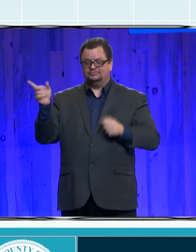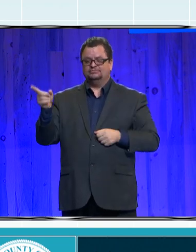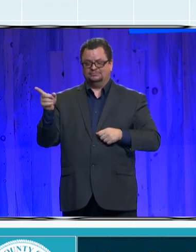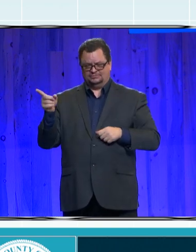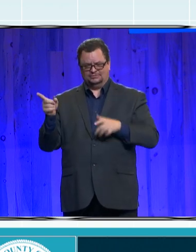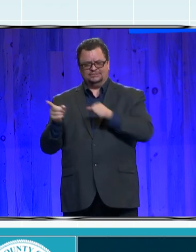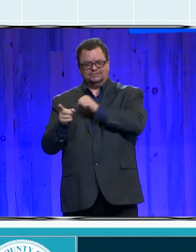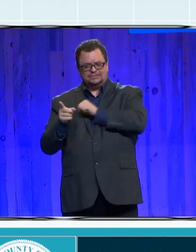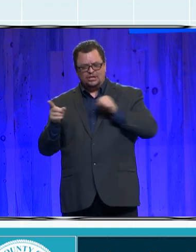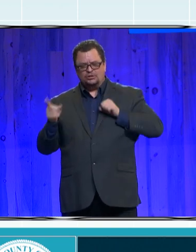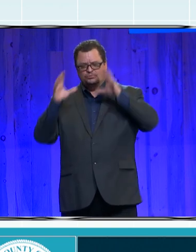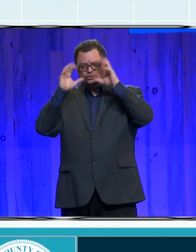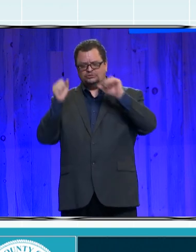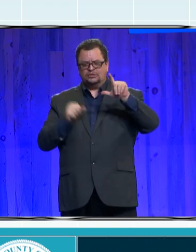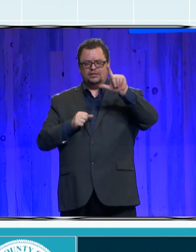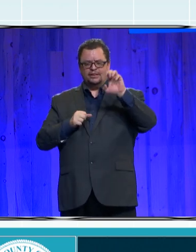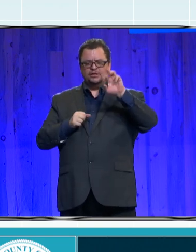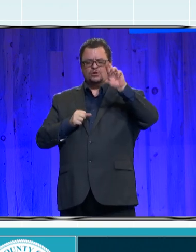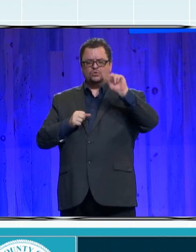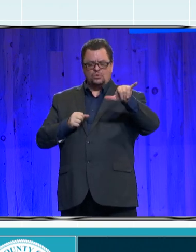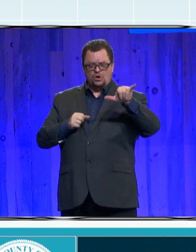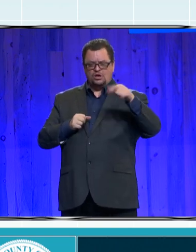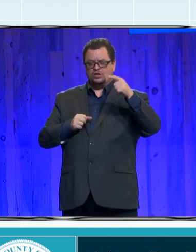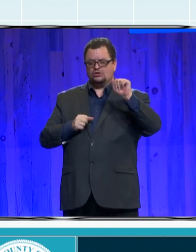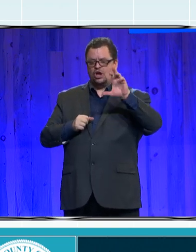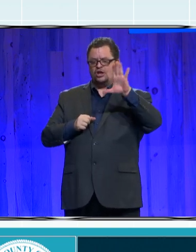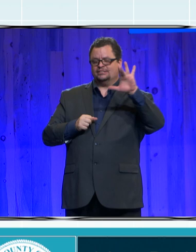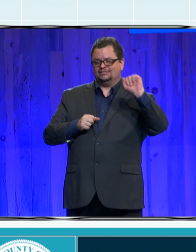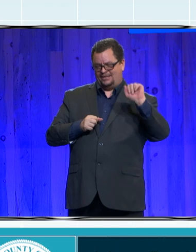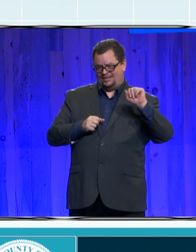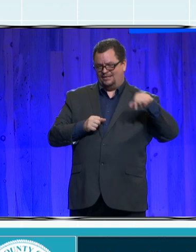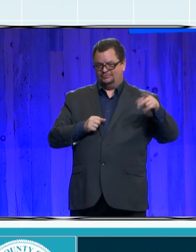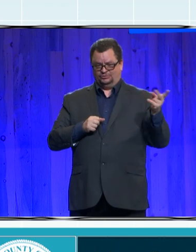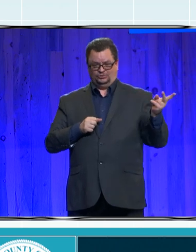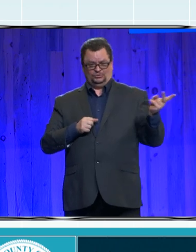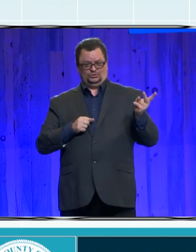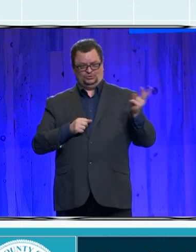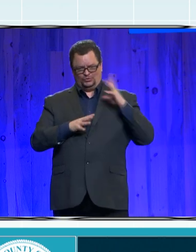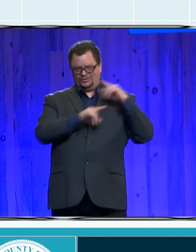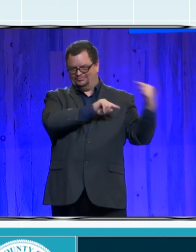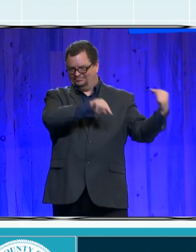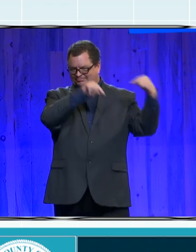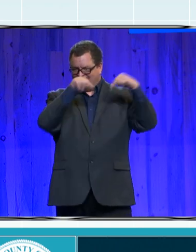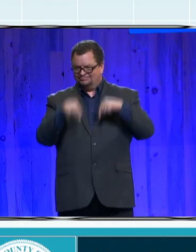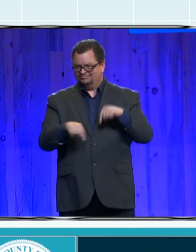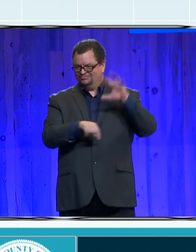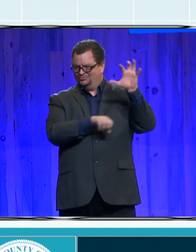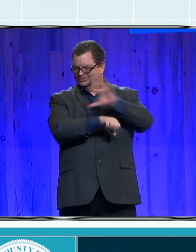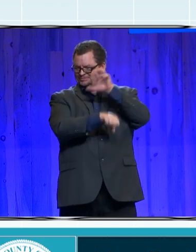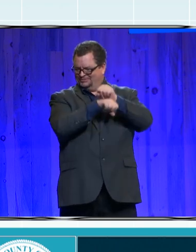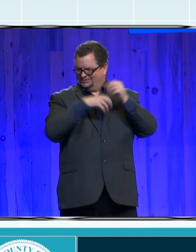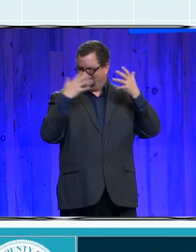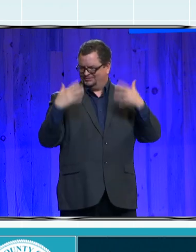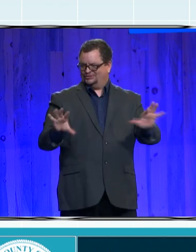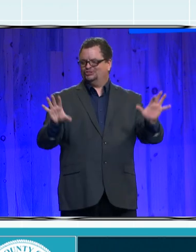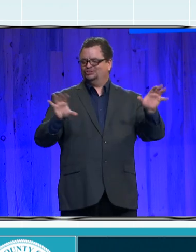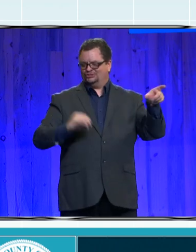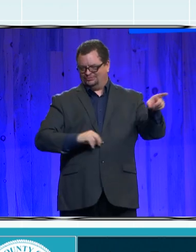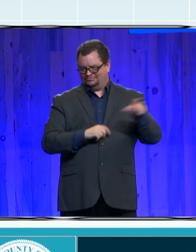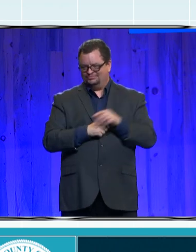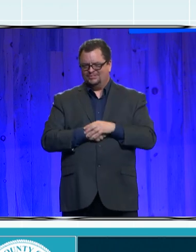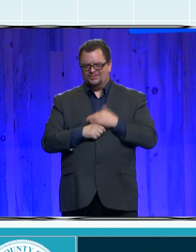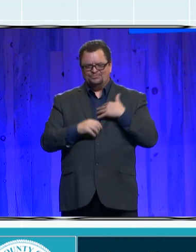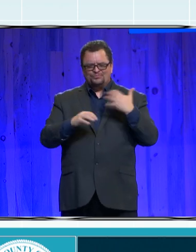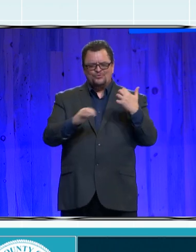Garcia. They will both be here, so please get your reservations in. And I also want to take this moment to remind you, we